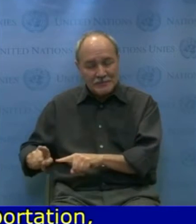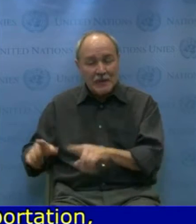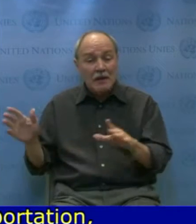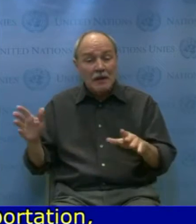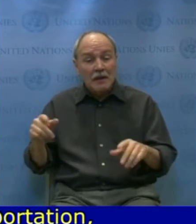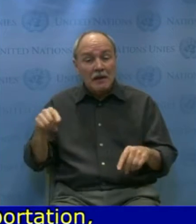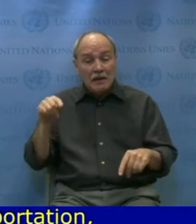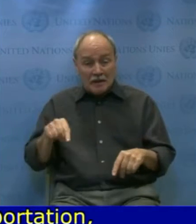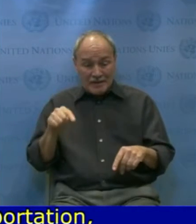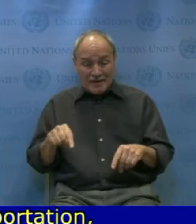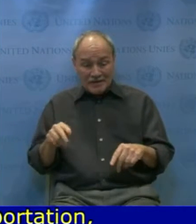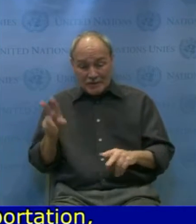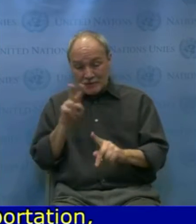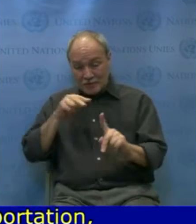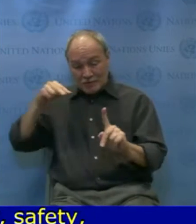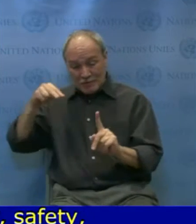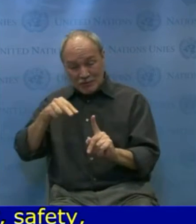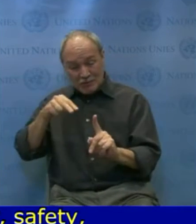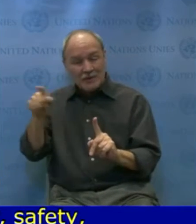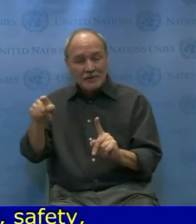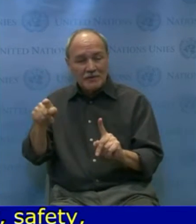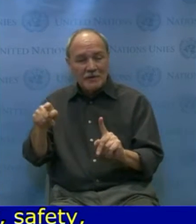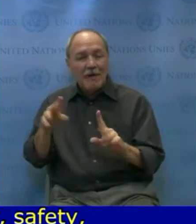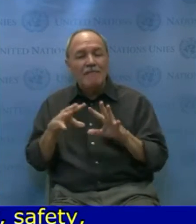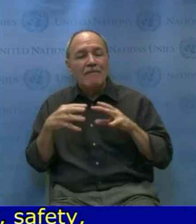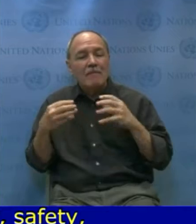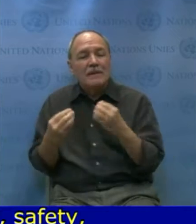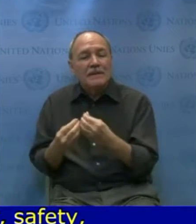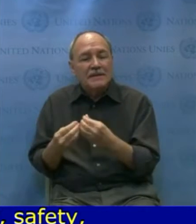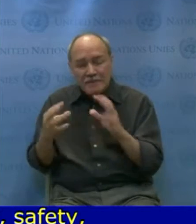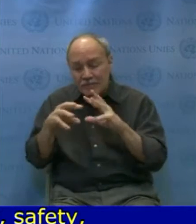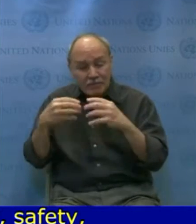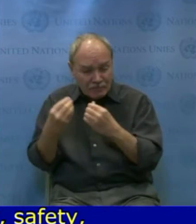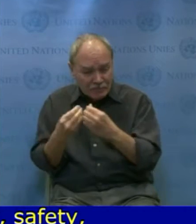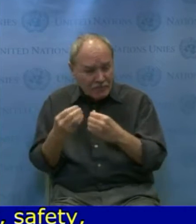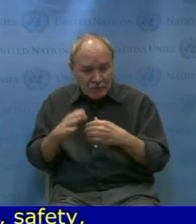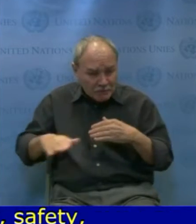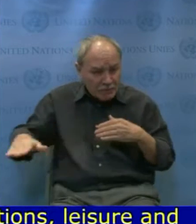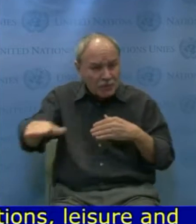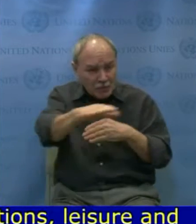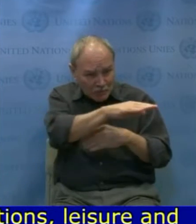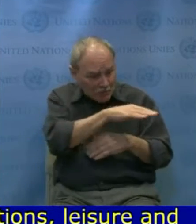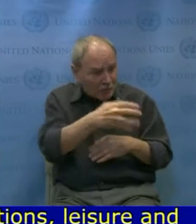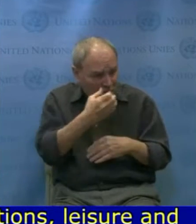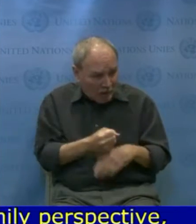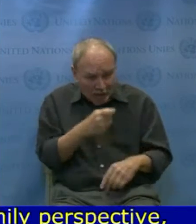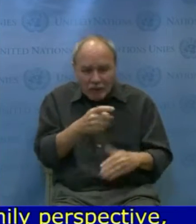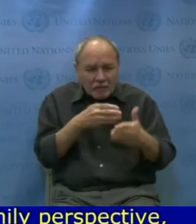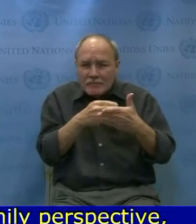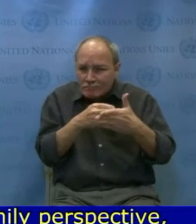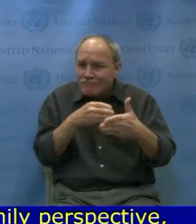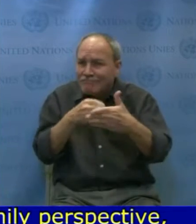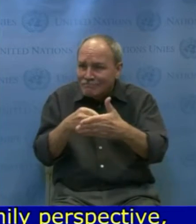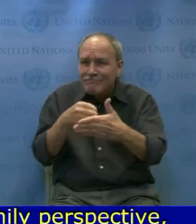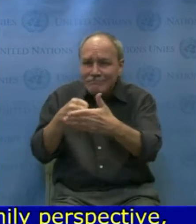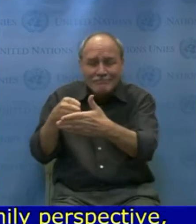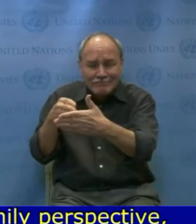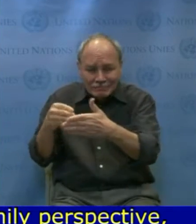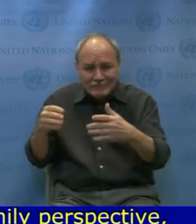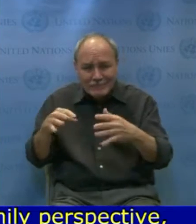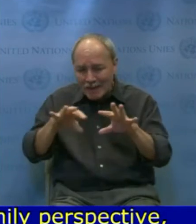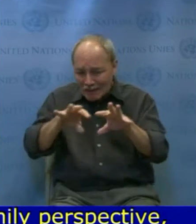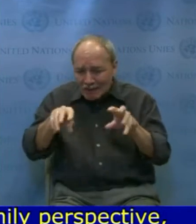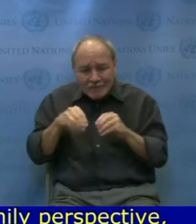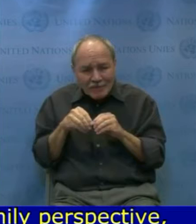are well aware that all the members of the family are related to various social realities, so a family perspective will